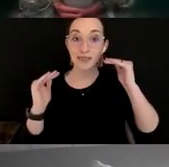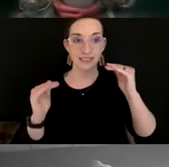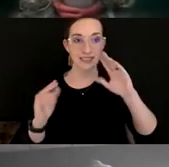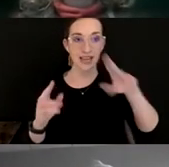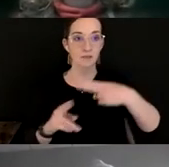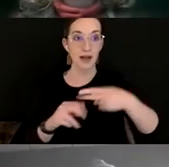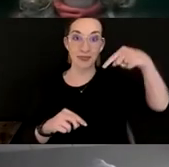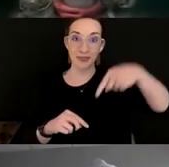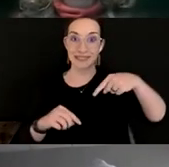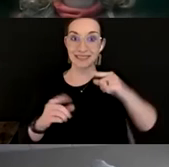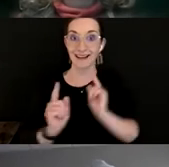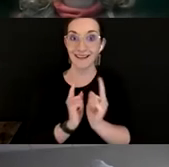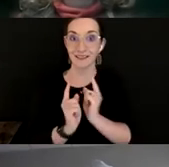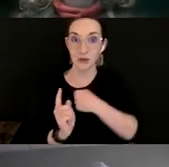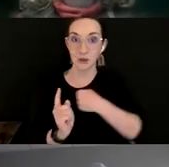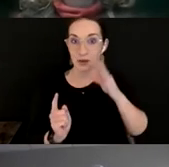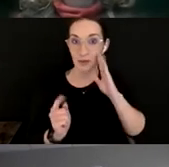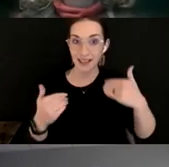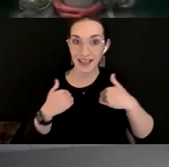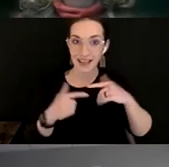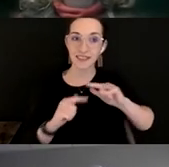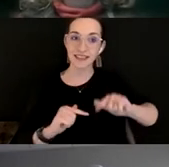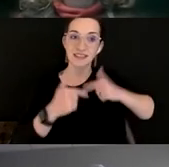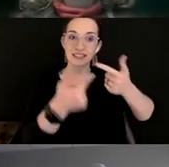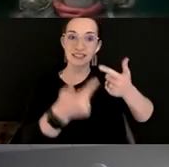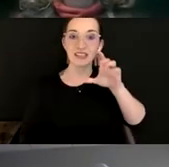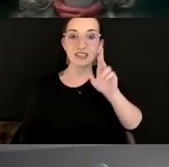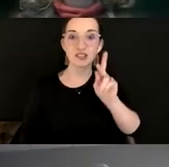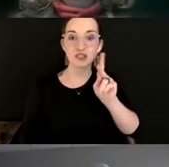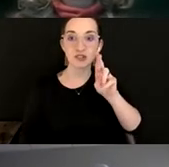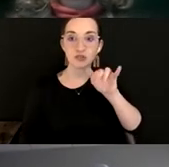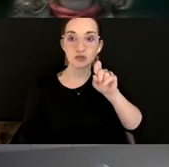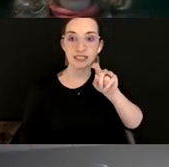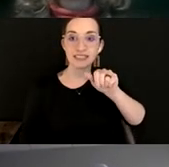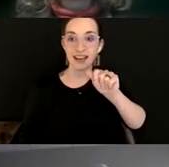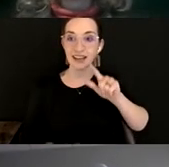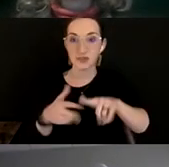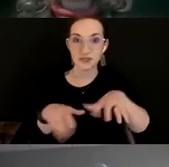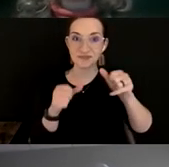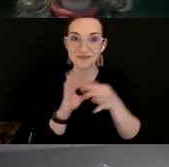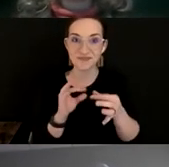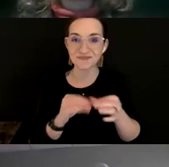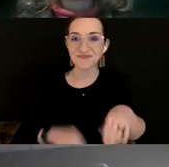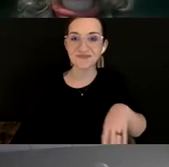and I'm going to pass it over to my wonderful colleague, Krista. Thanks, JG. Hi, everybody.